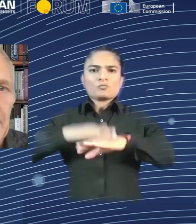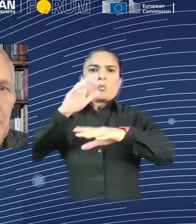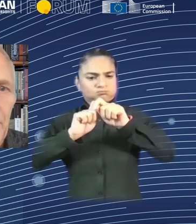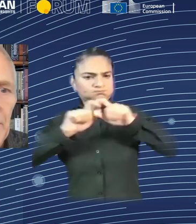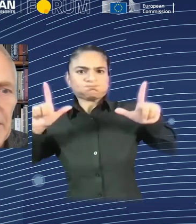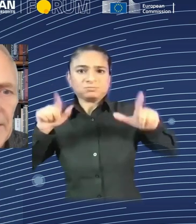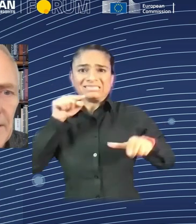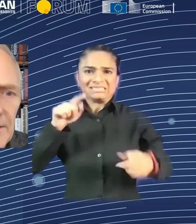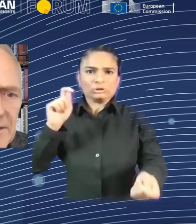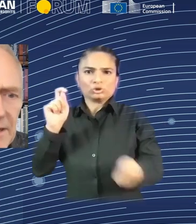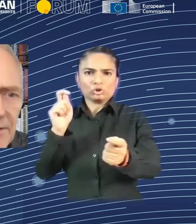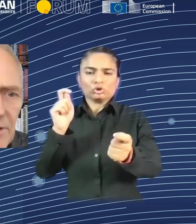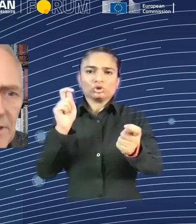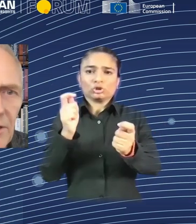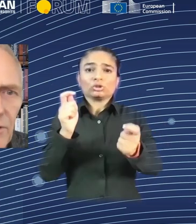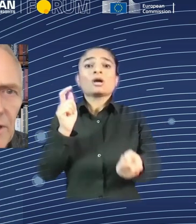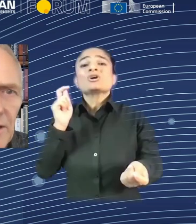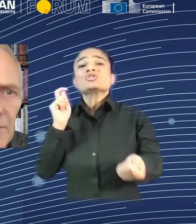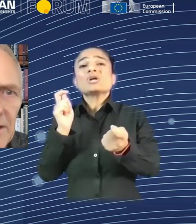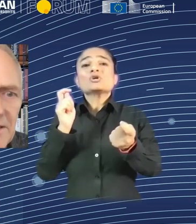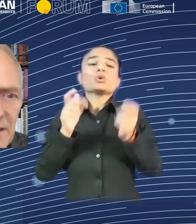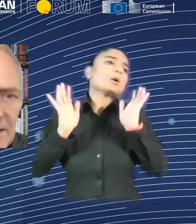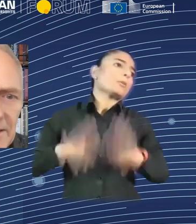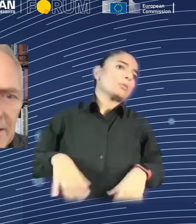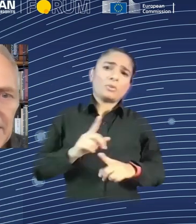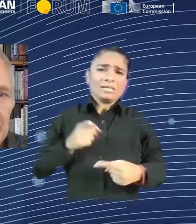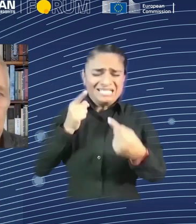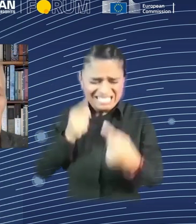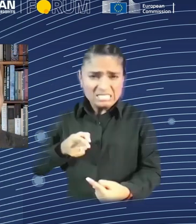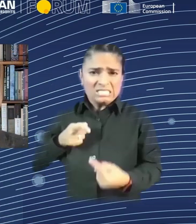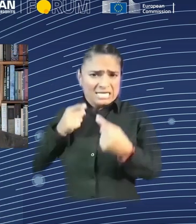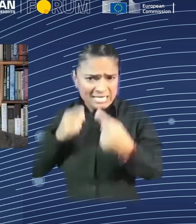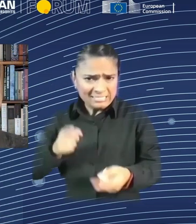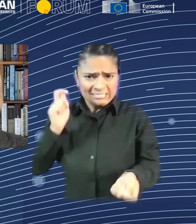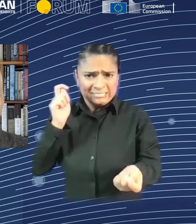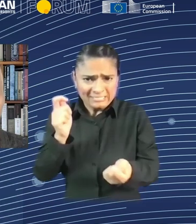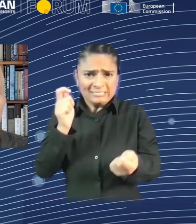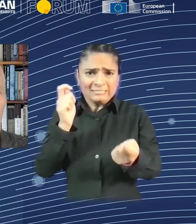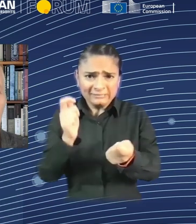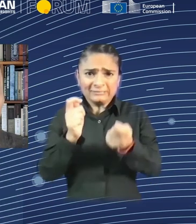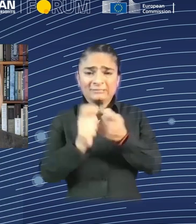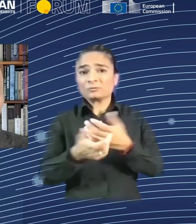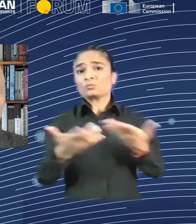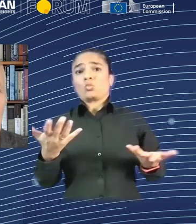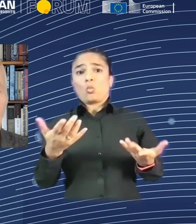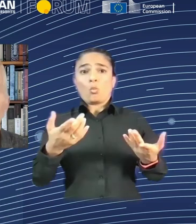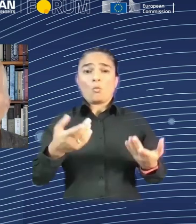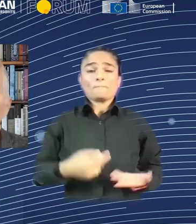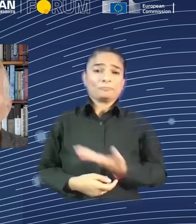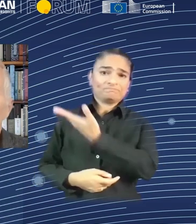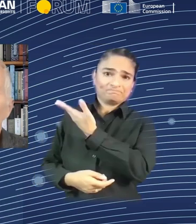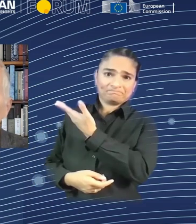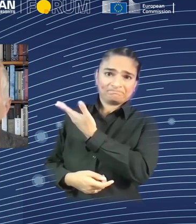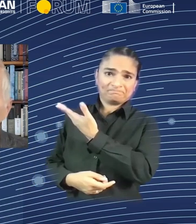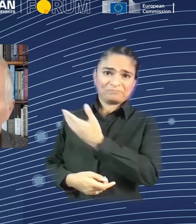So let's see. I think you're already on my next slide. You know, I want to talk a little bit about the Luddites. You know,